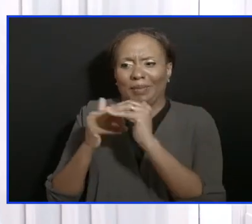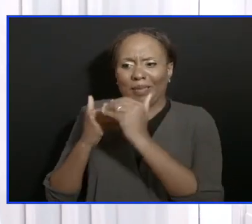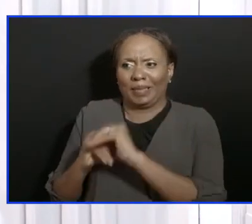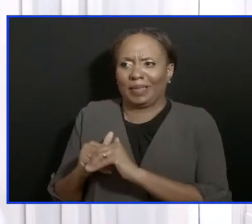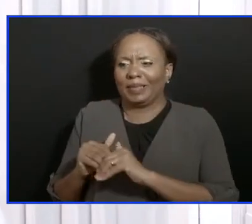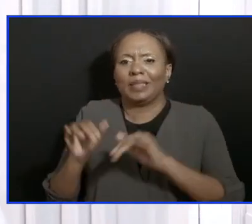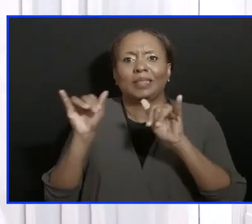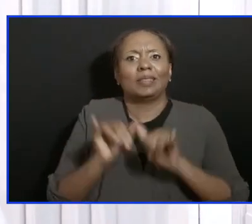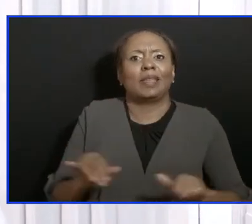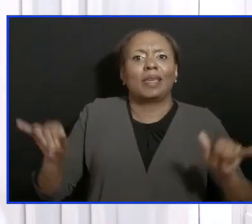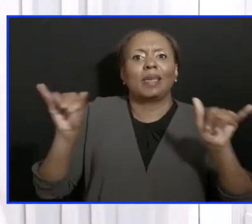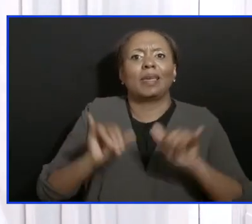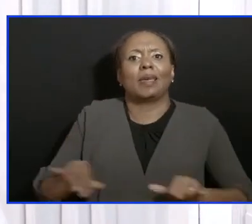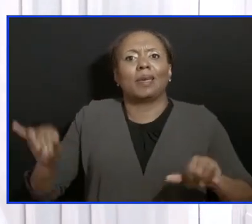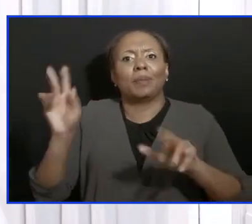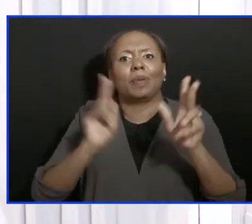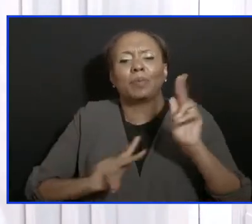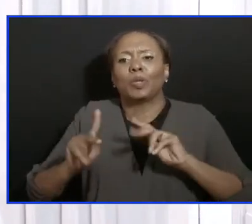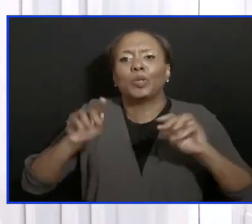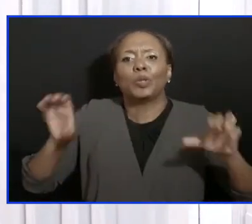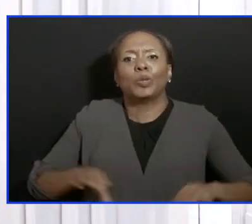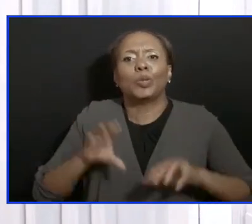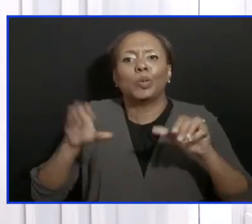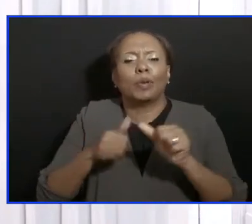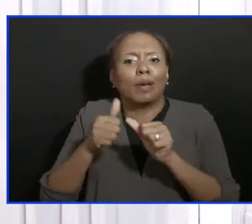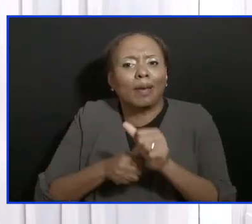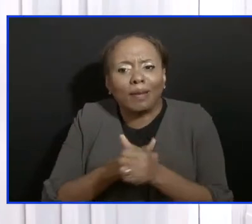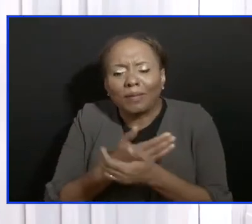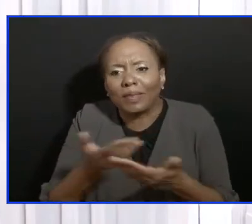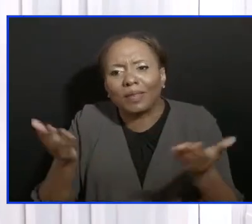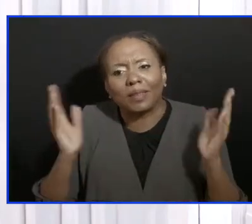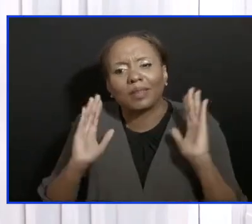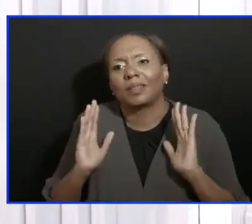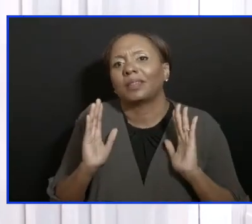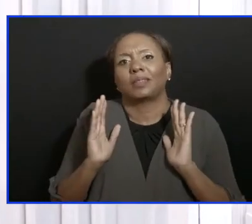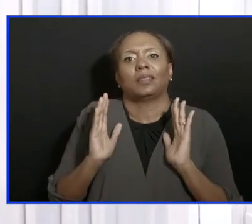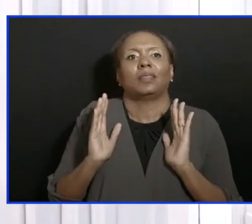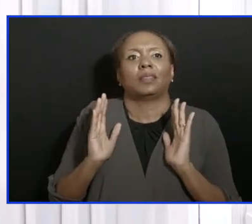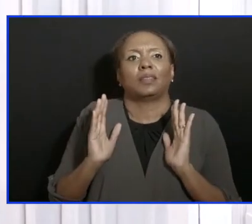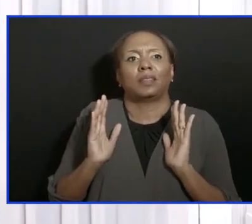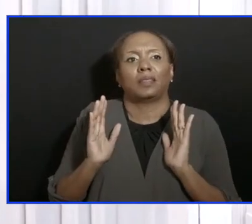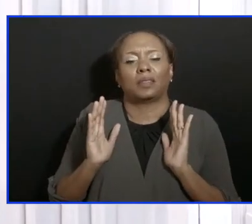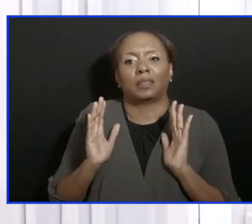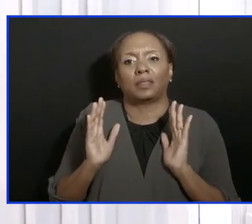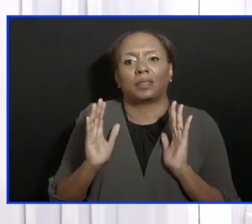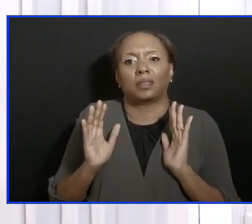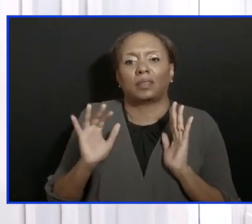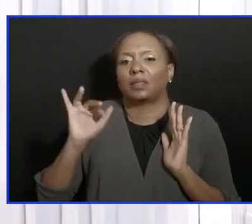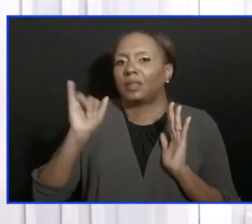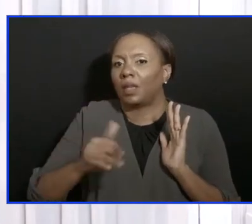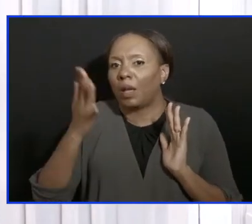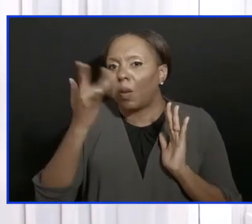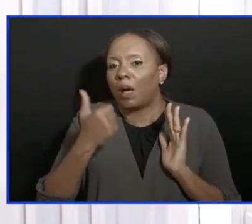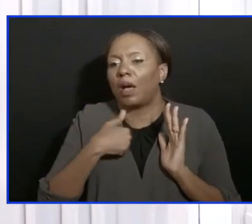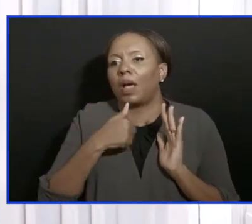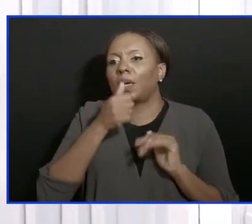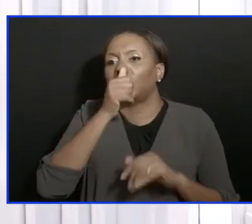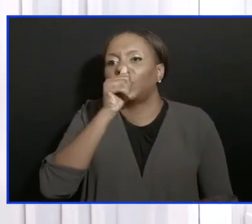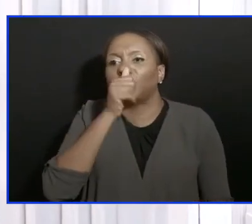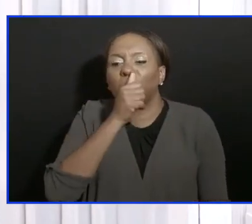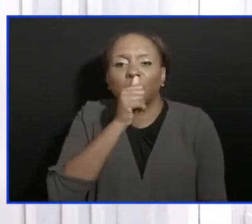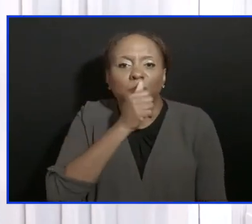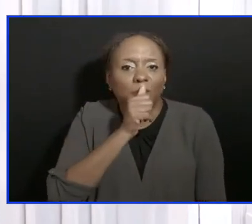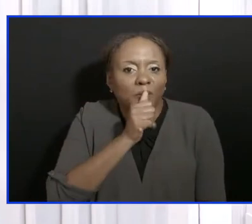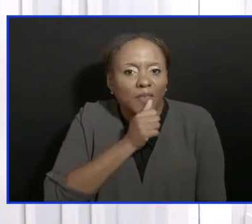often, Jeffrey, that are doing one thing, are doing multiple things. And that is why I've had to be patient and to work alongside